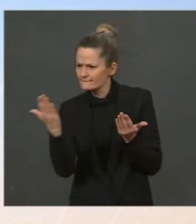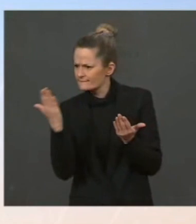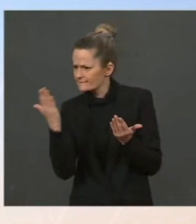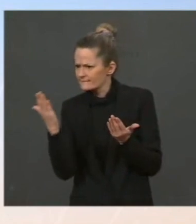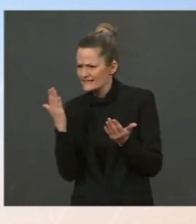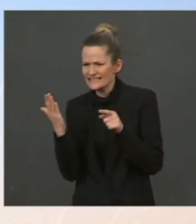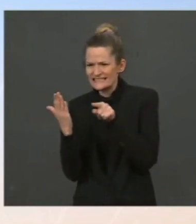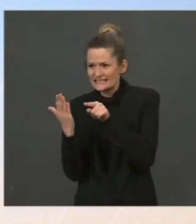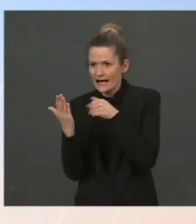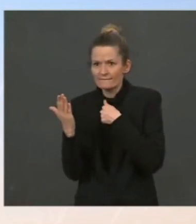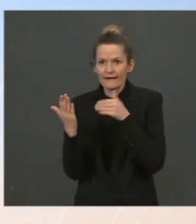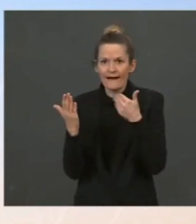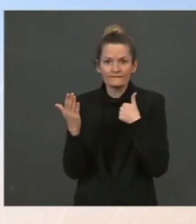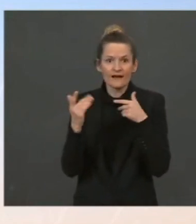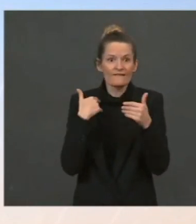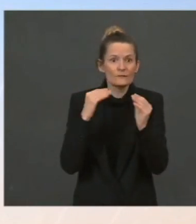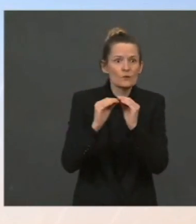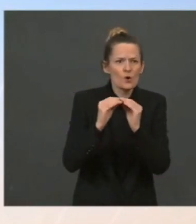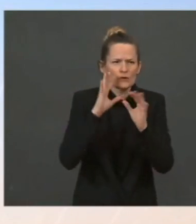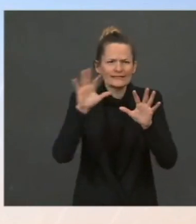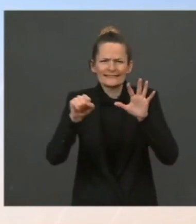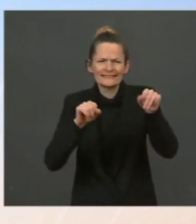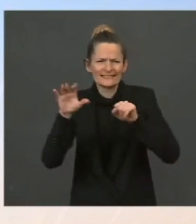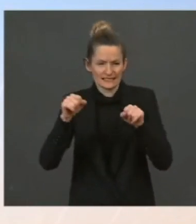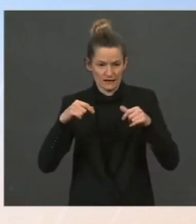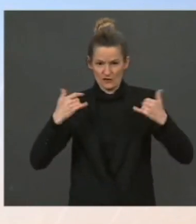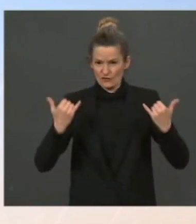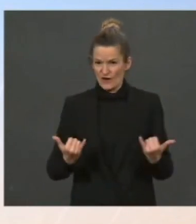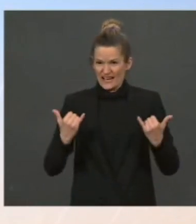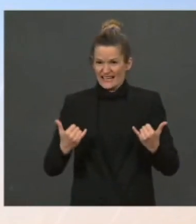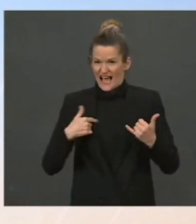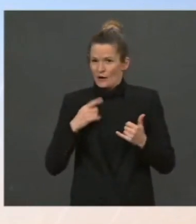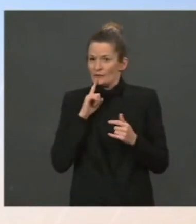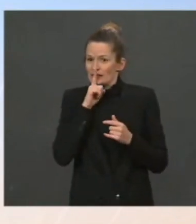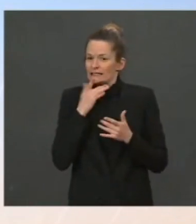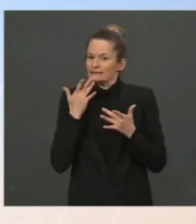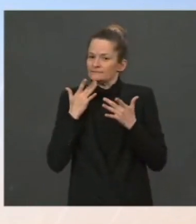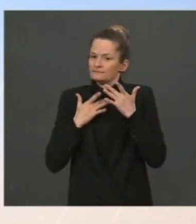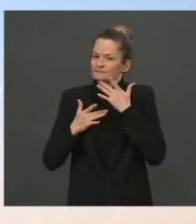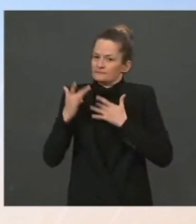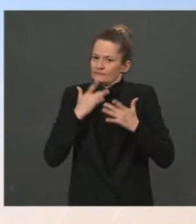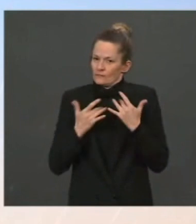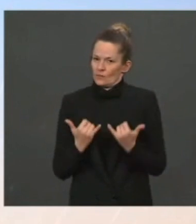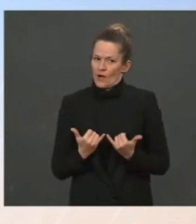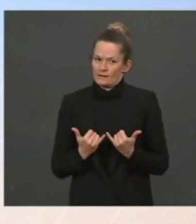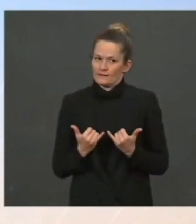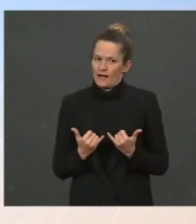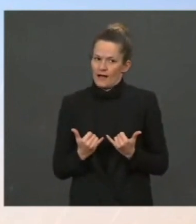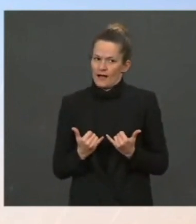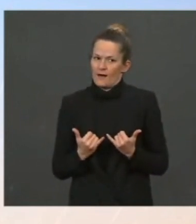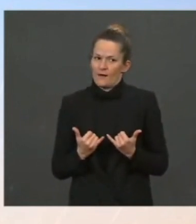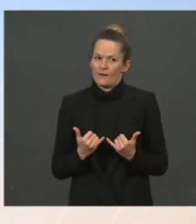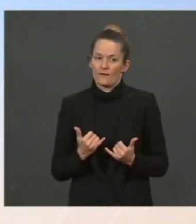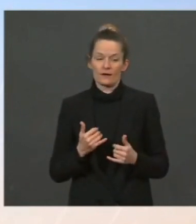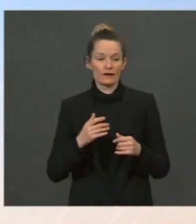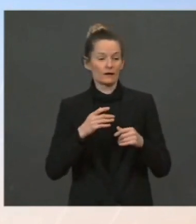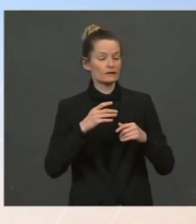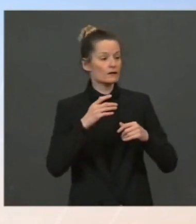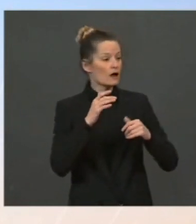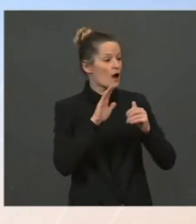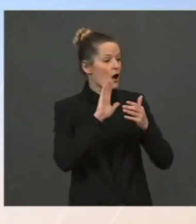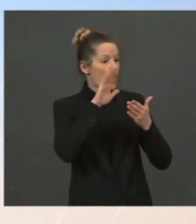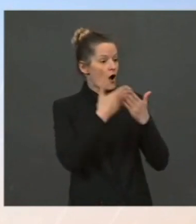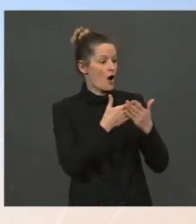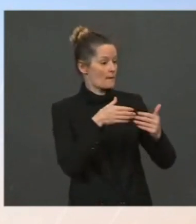pinch as a result of gasoline at the pumps. And short-term, we have to do everything in our power, and that's why we have the Strategic Petroleum Reserve.